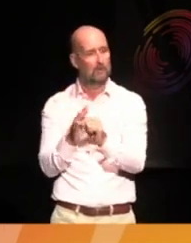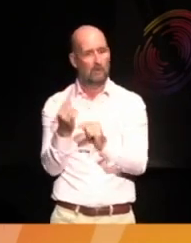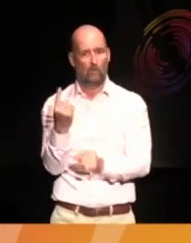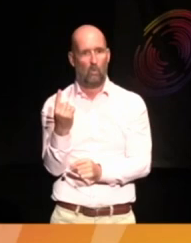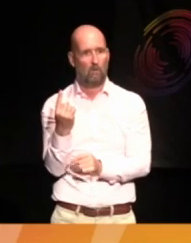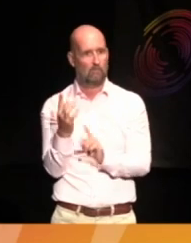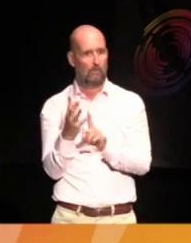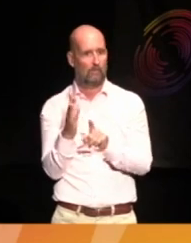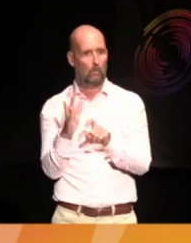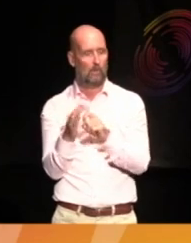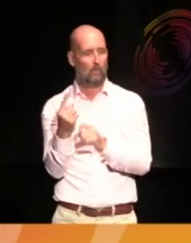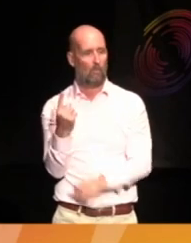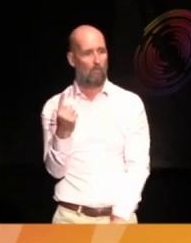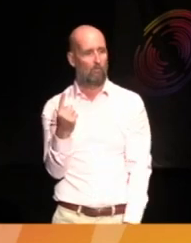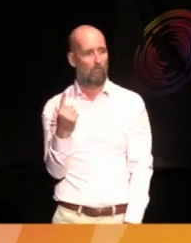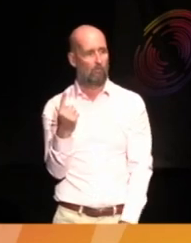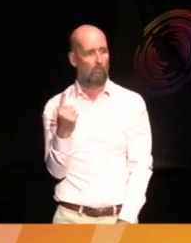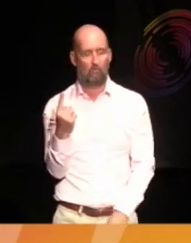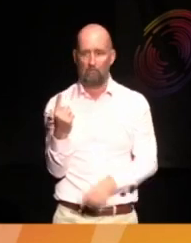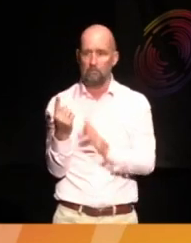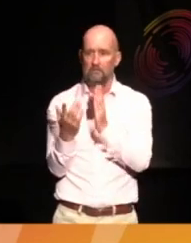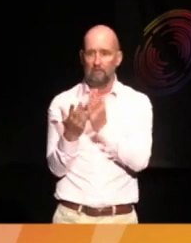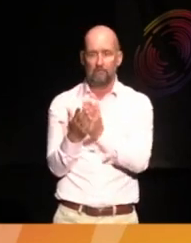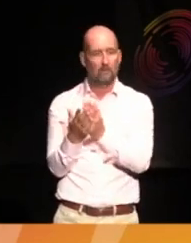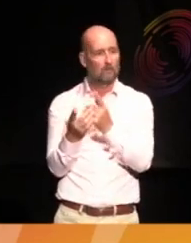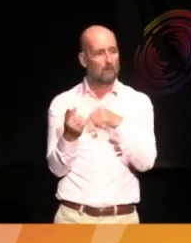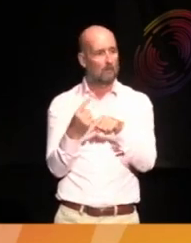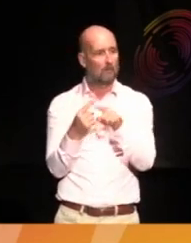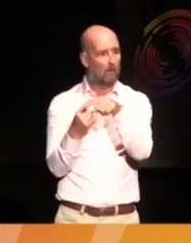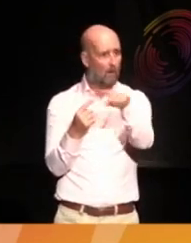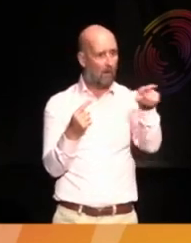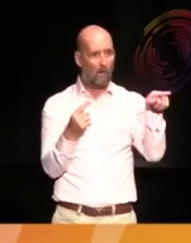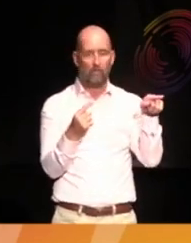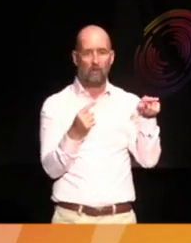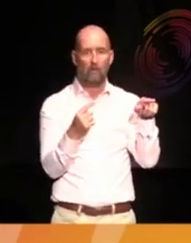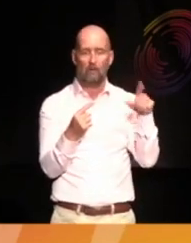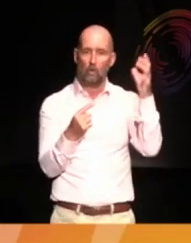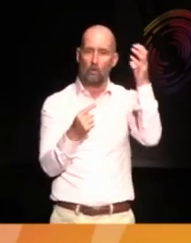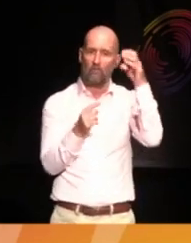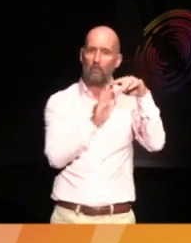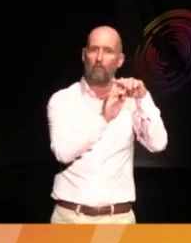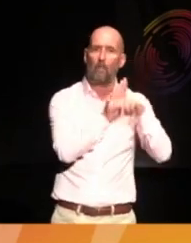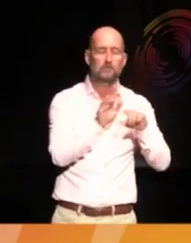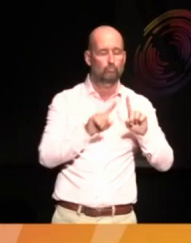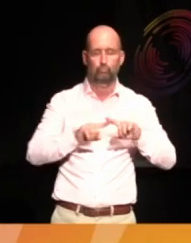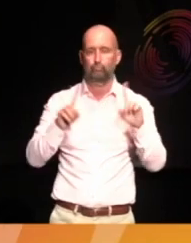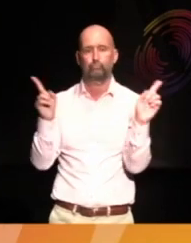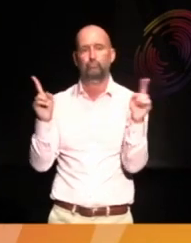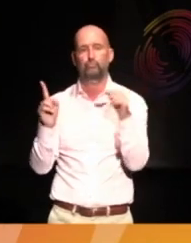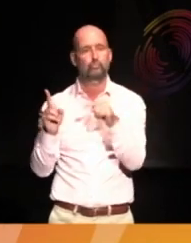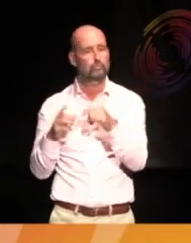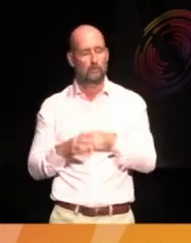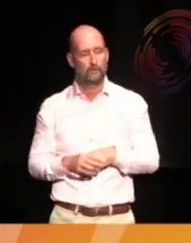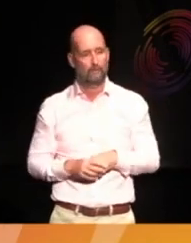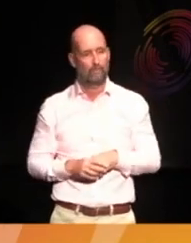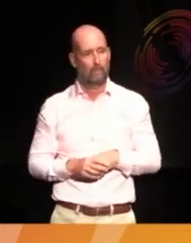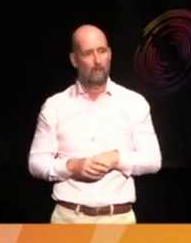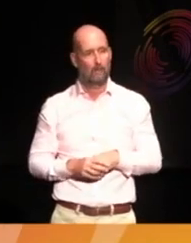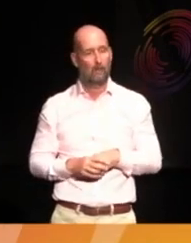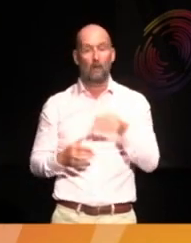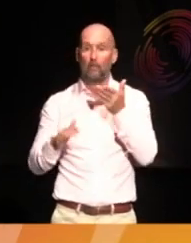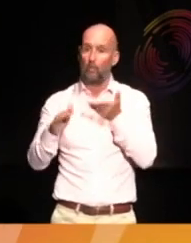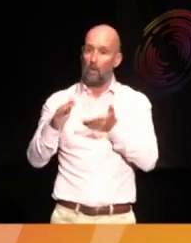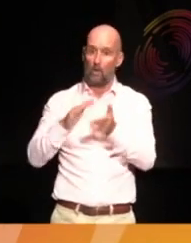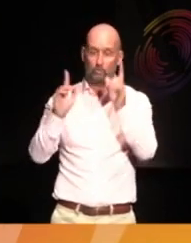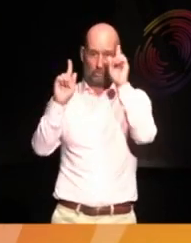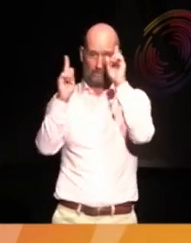one in the UK that does that. It's definitely out of kilter with government policy, but we're in a university